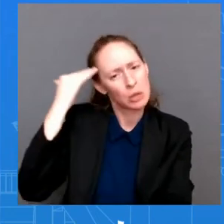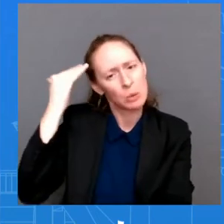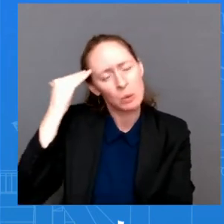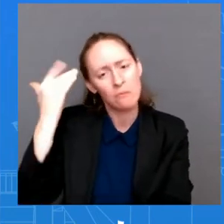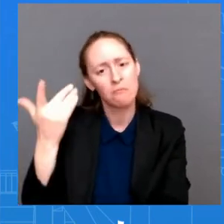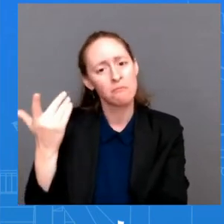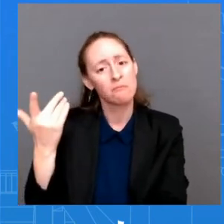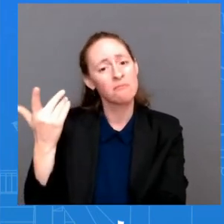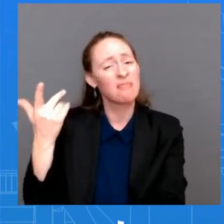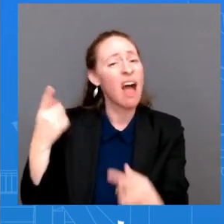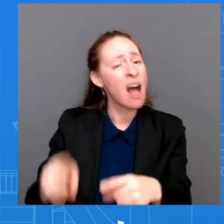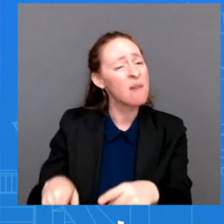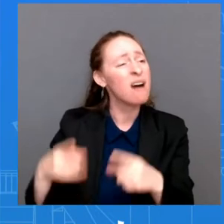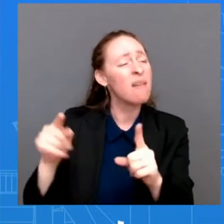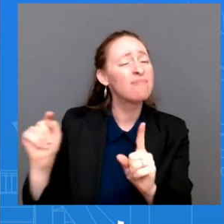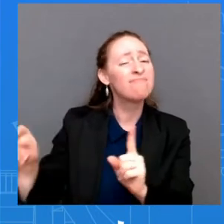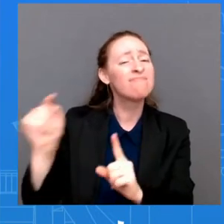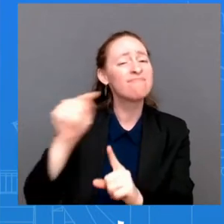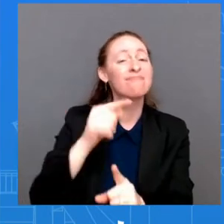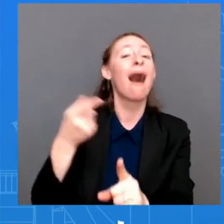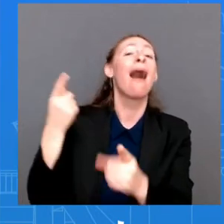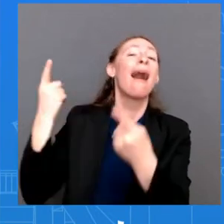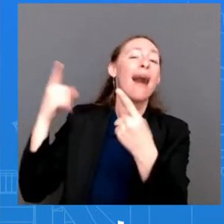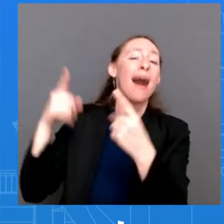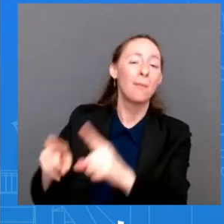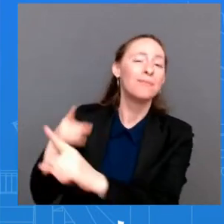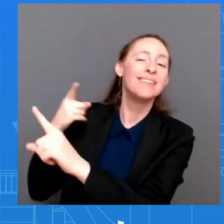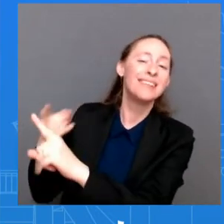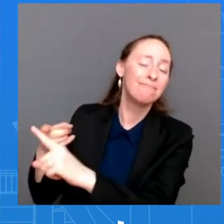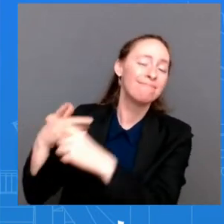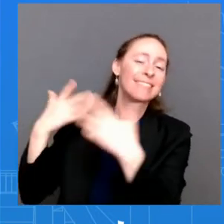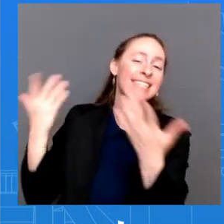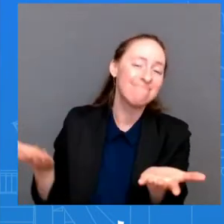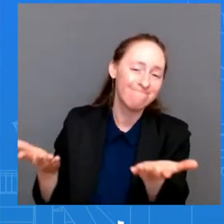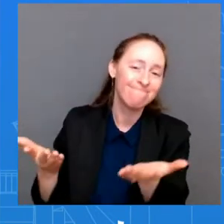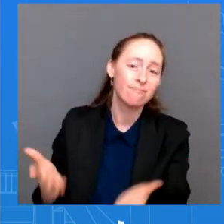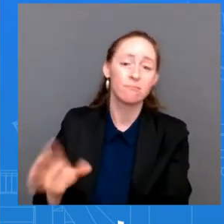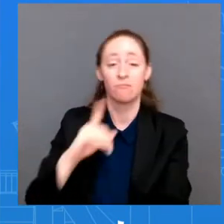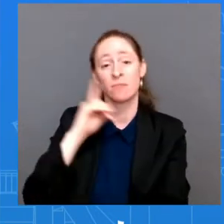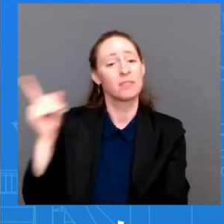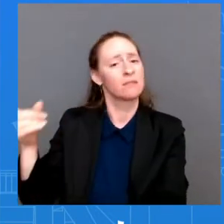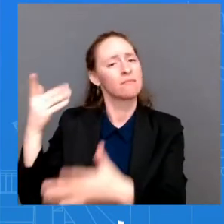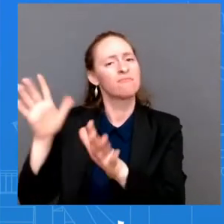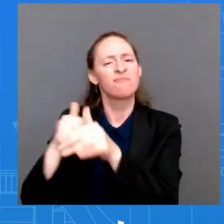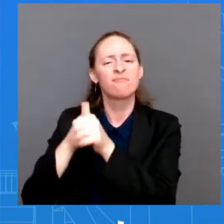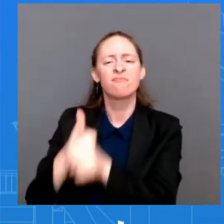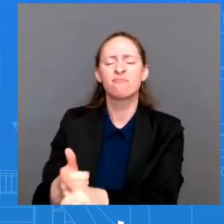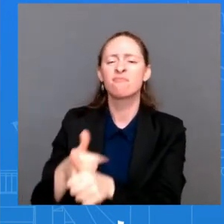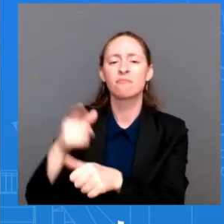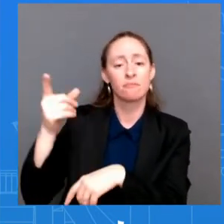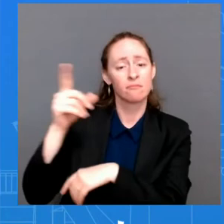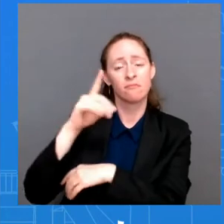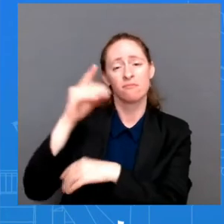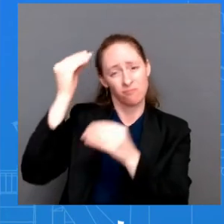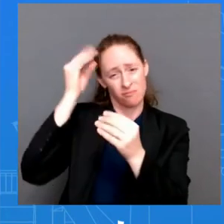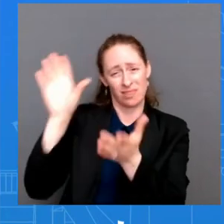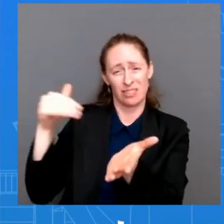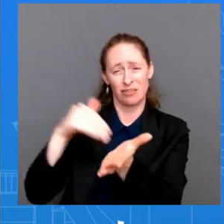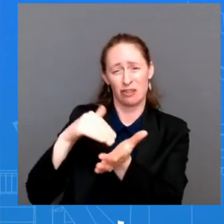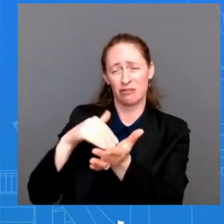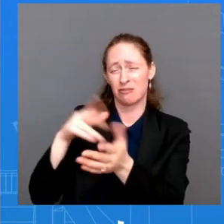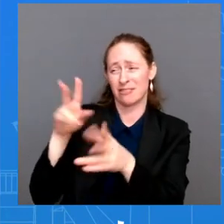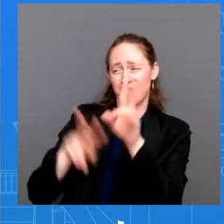the president, according to his doctor, had very mild symptoms. And so we don't think that, you know, he